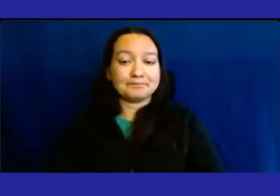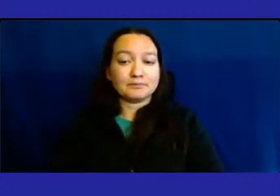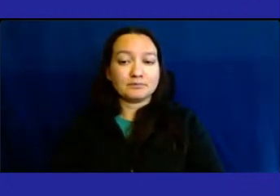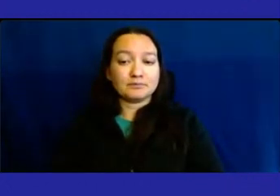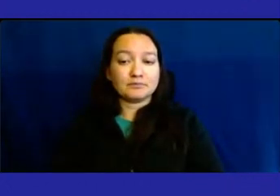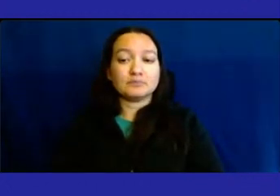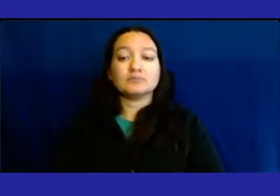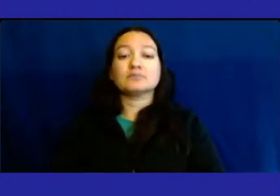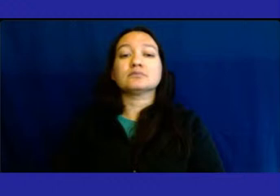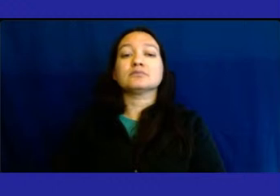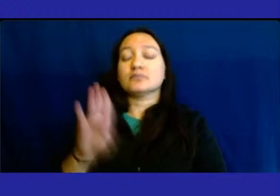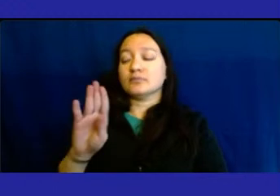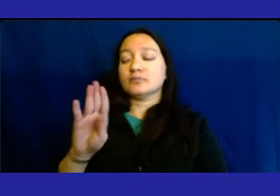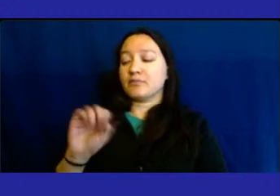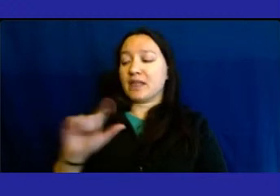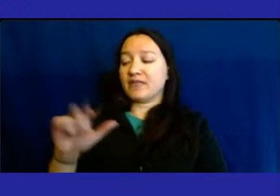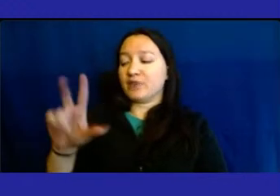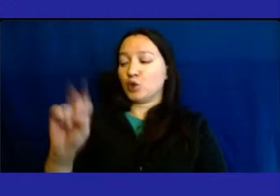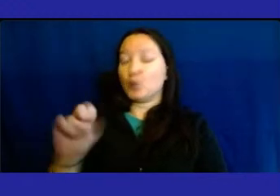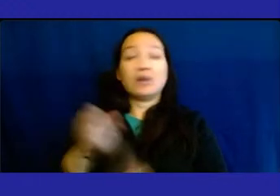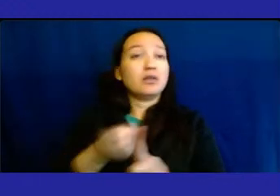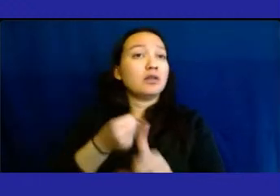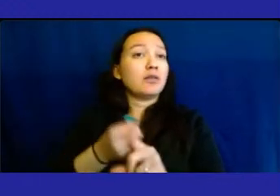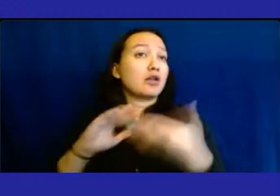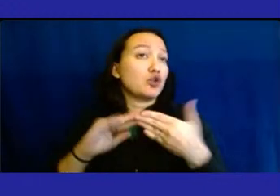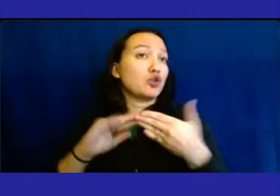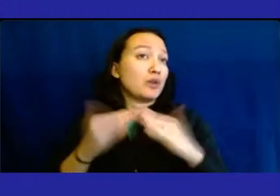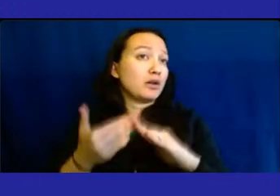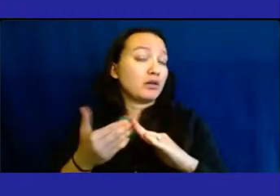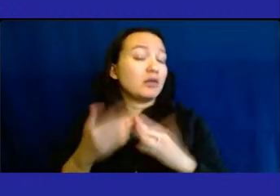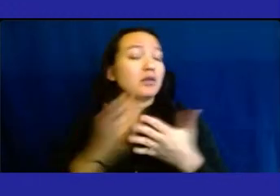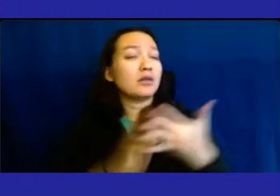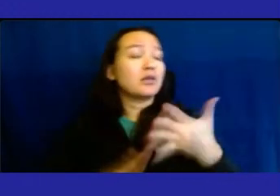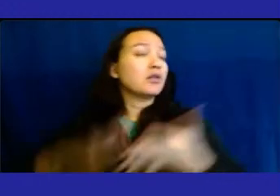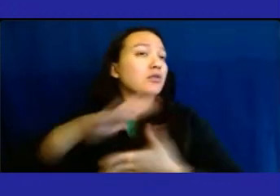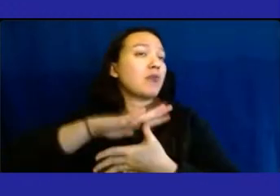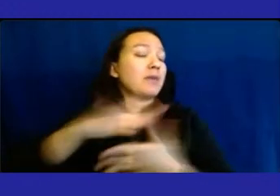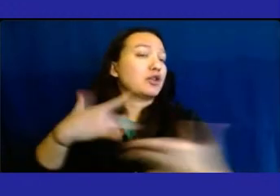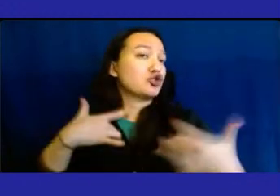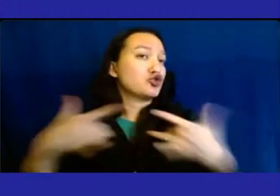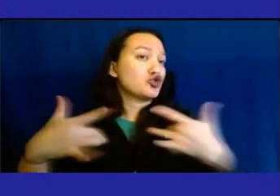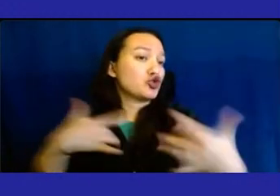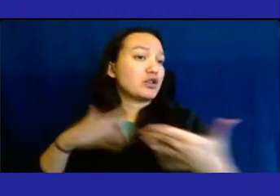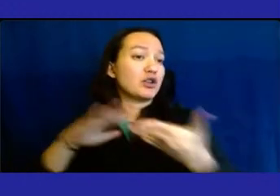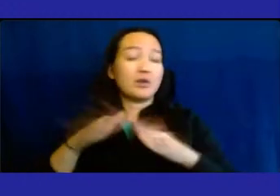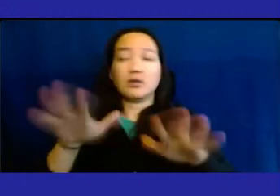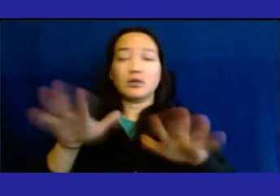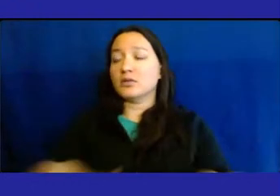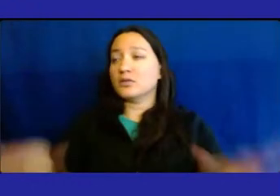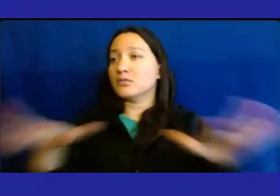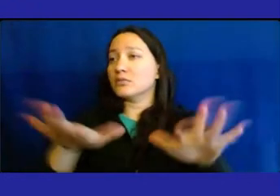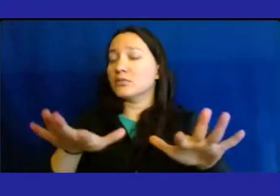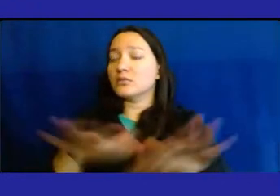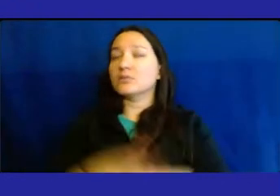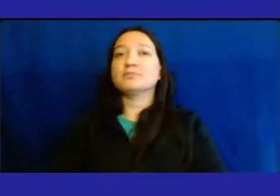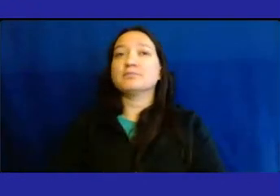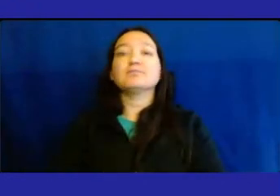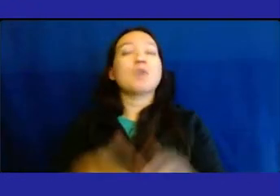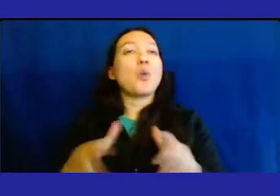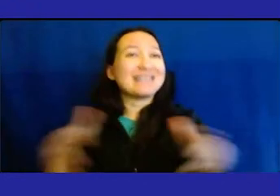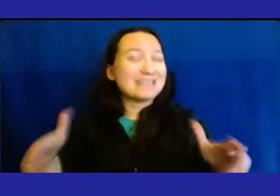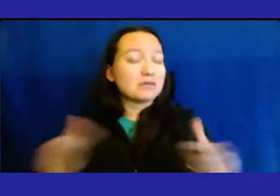Bellevue issues impacting the community. The primary health concerns of the communities we serve include obesity,